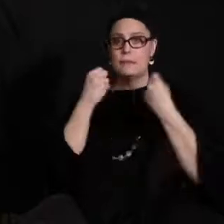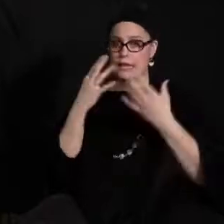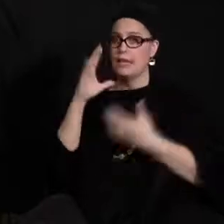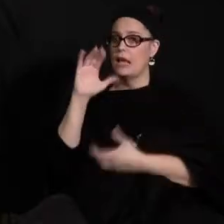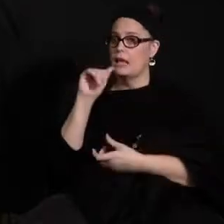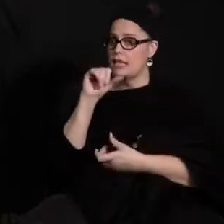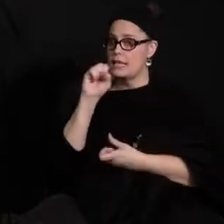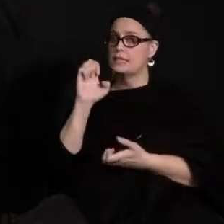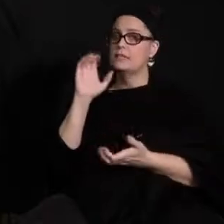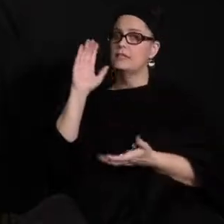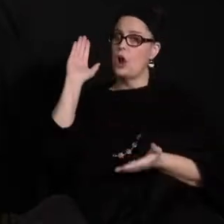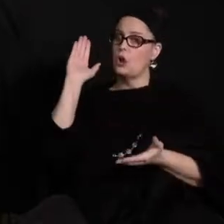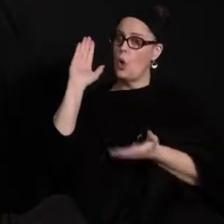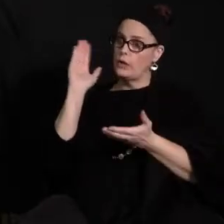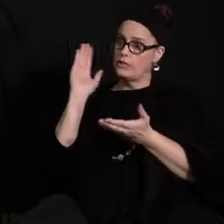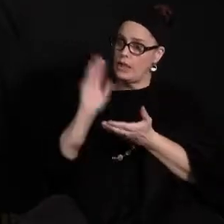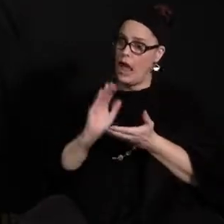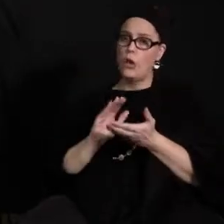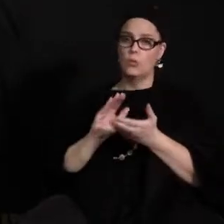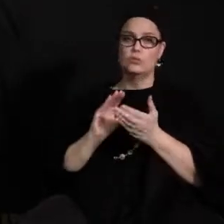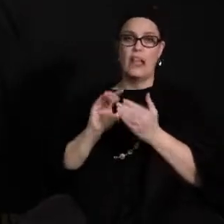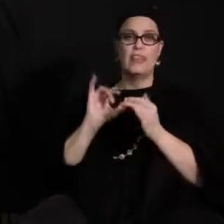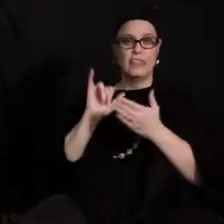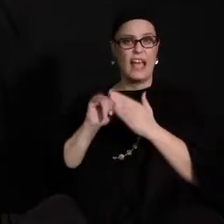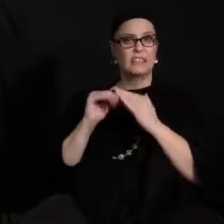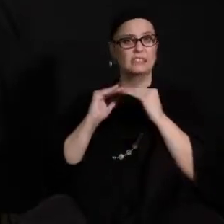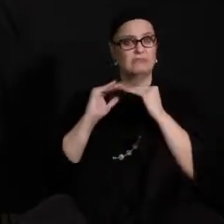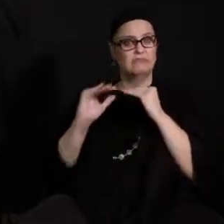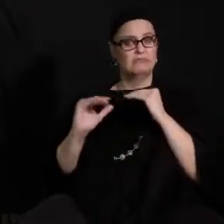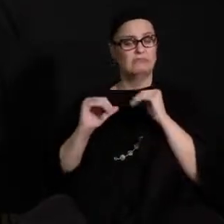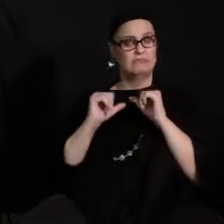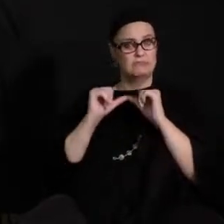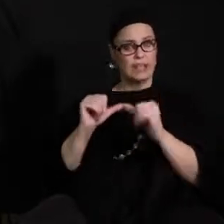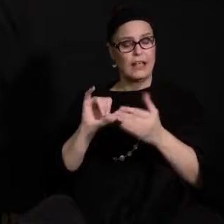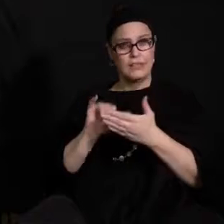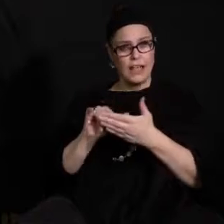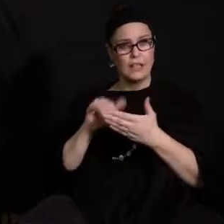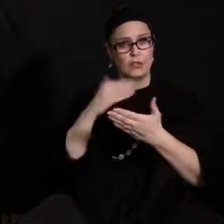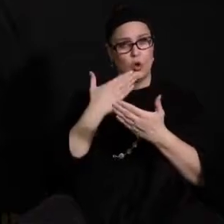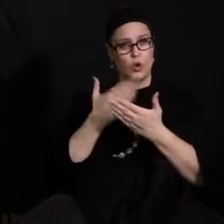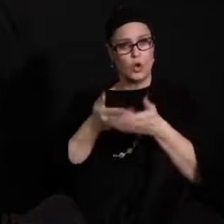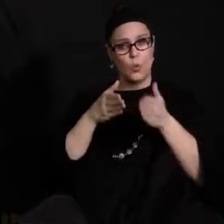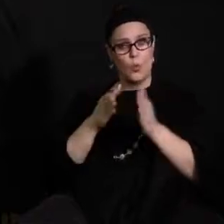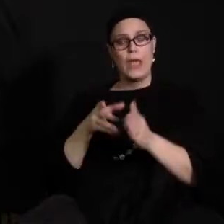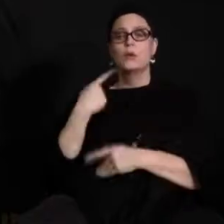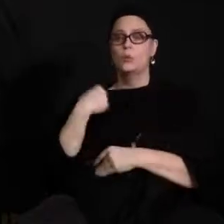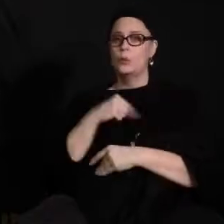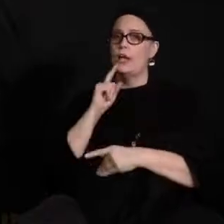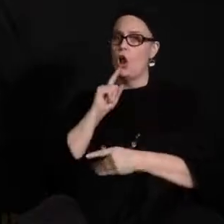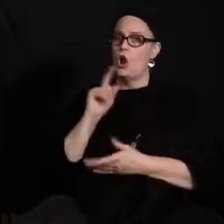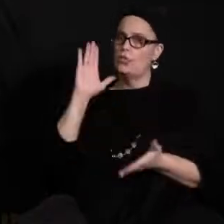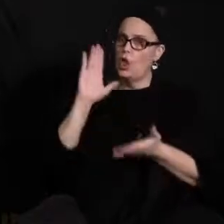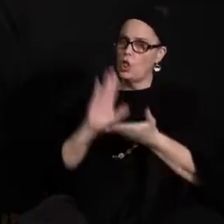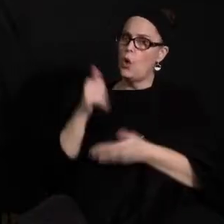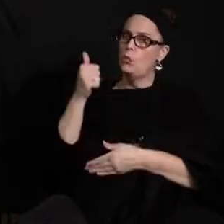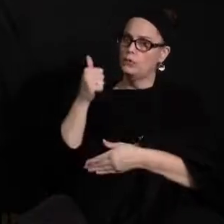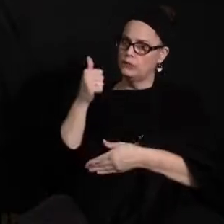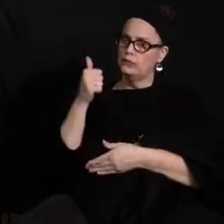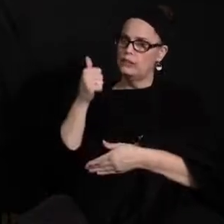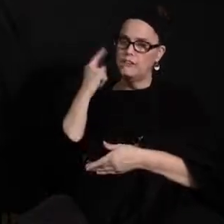declined steadily and and seem to be going in a very good way. We're the lowest at least in terms of how